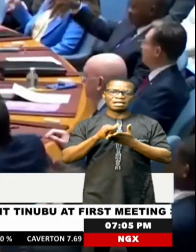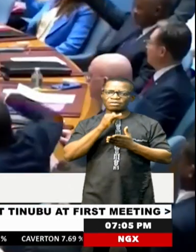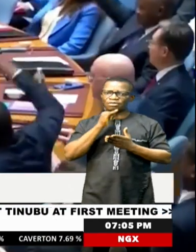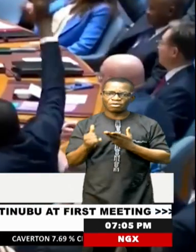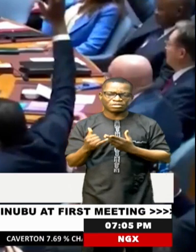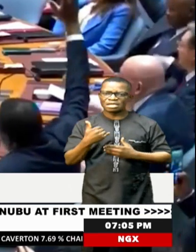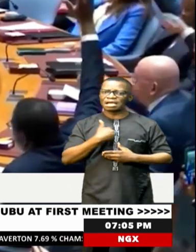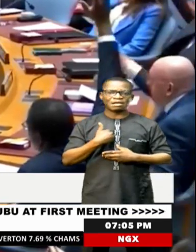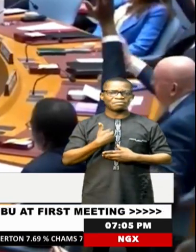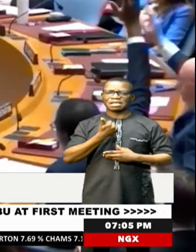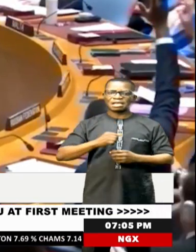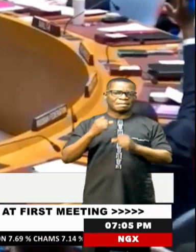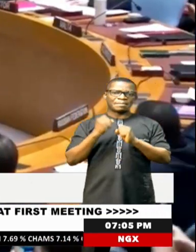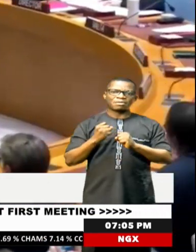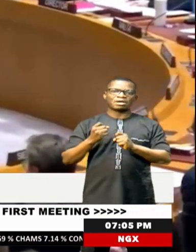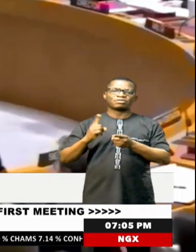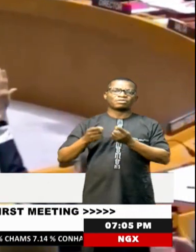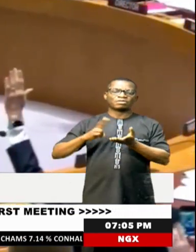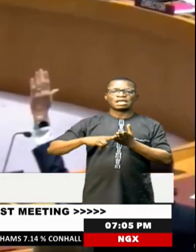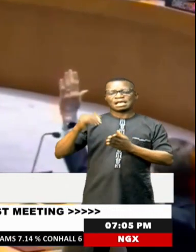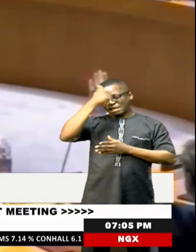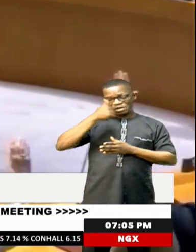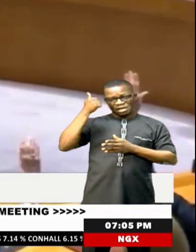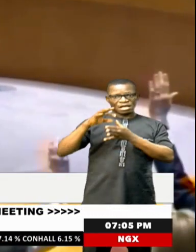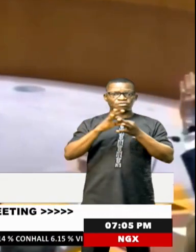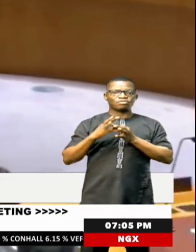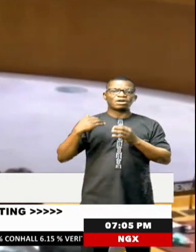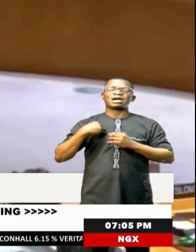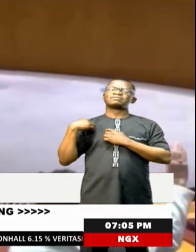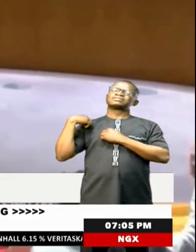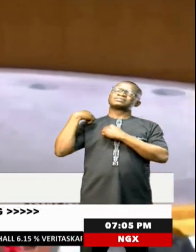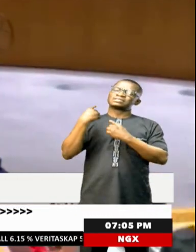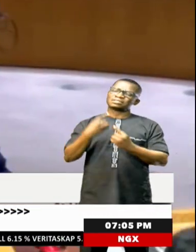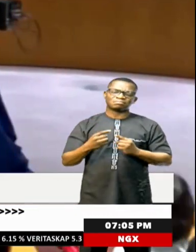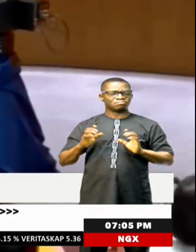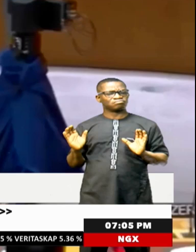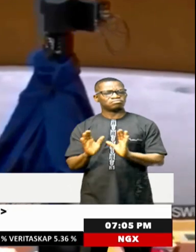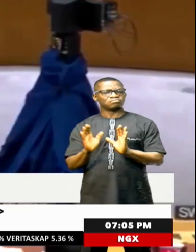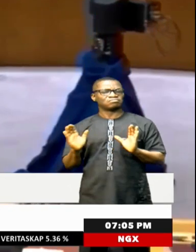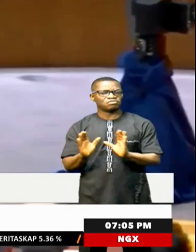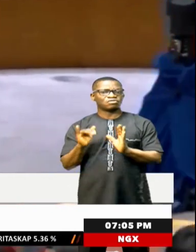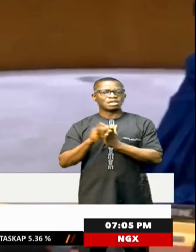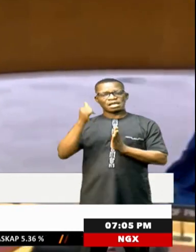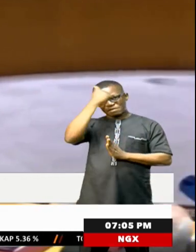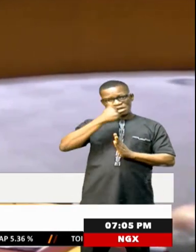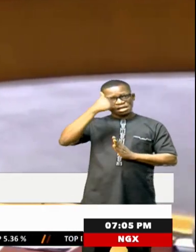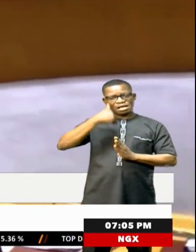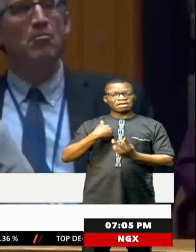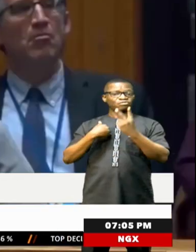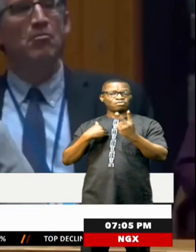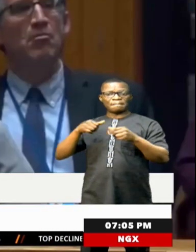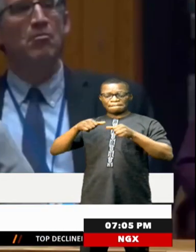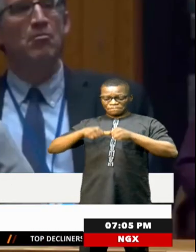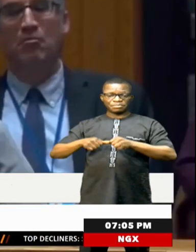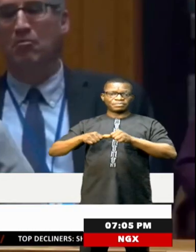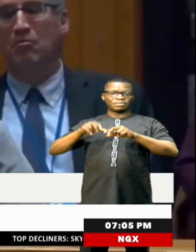do not have the power of veto. The African Union has long been pushing for the continent to have two permanent representatives on